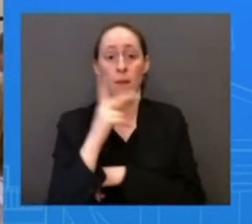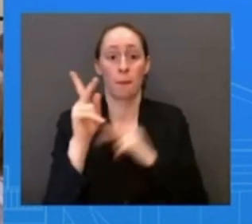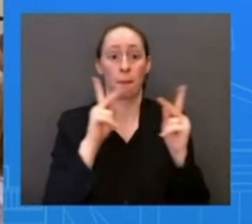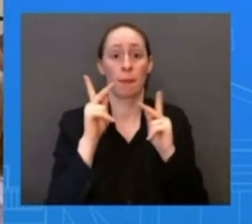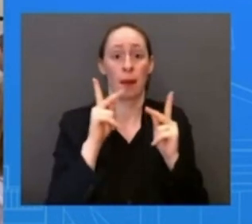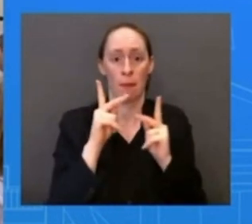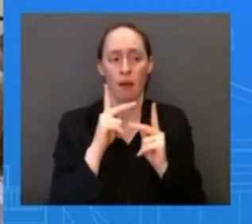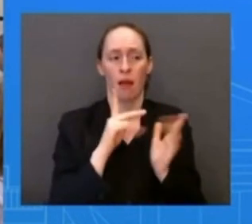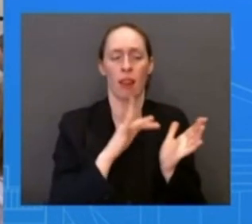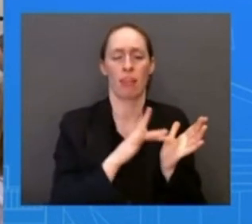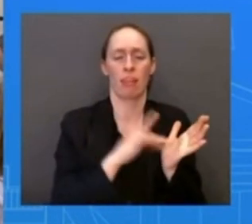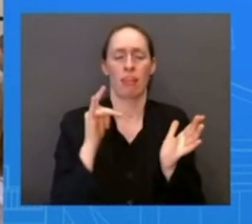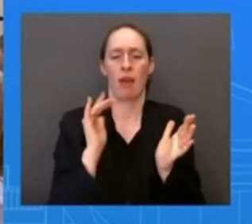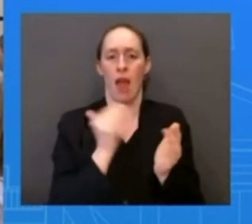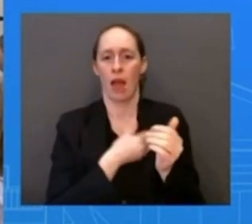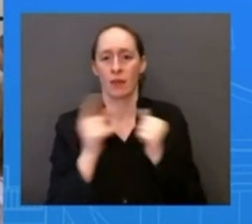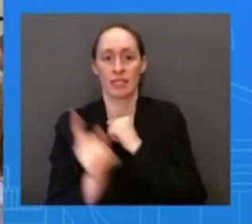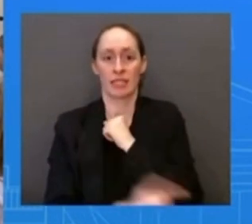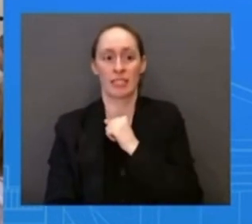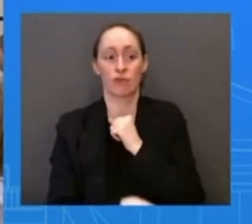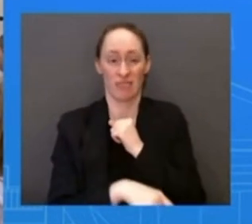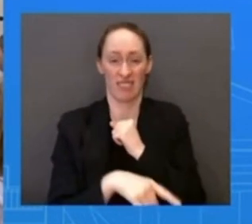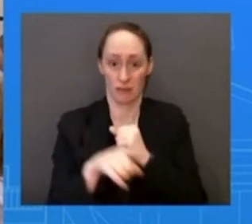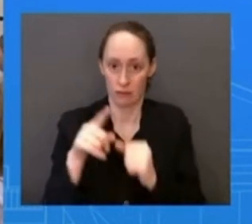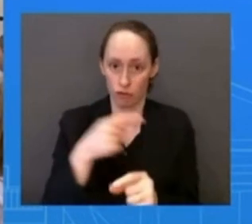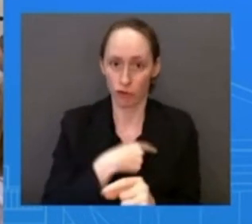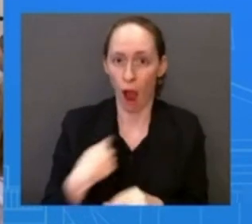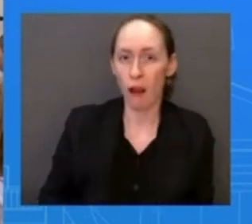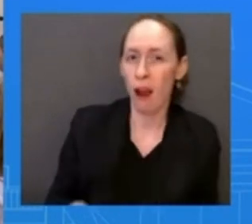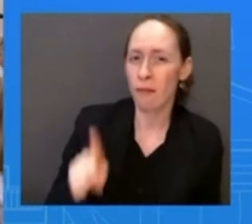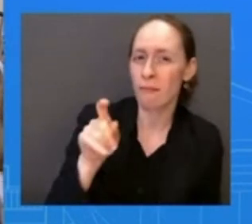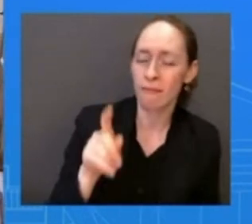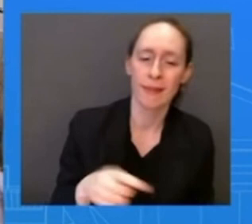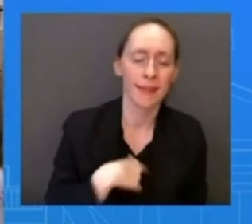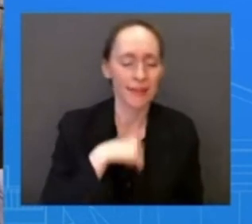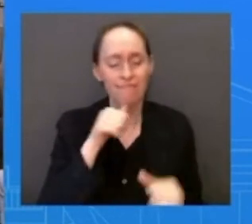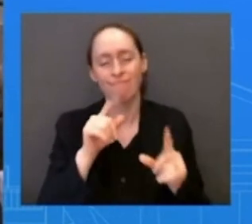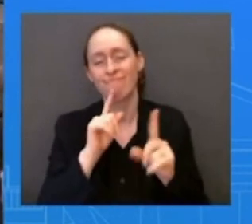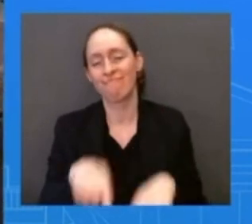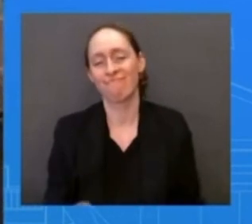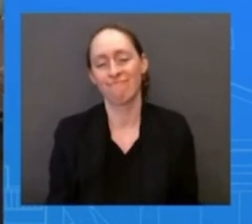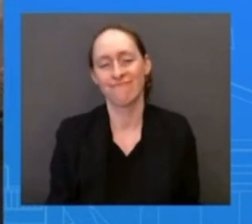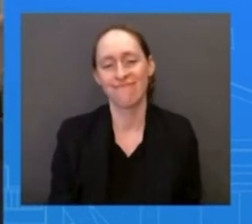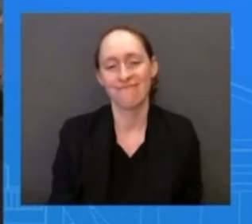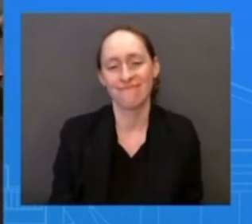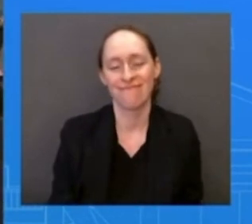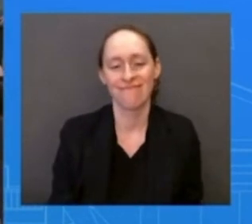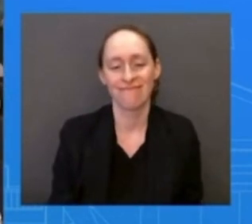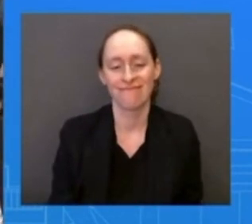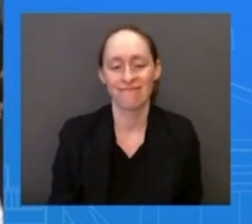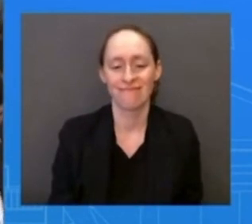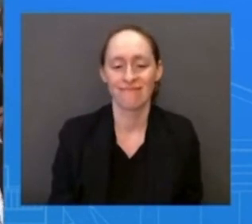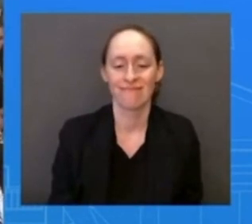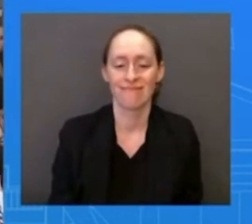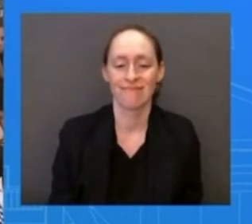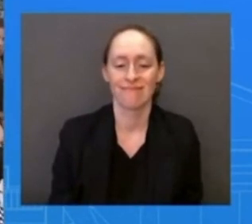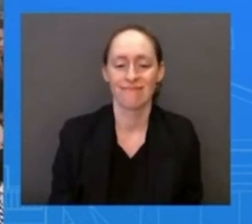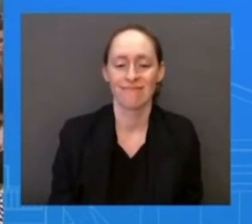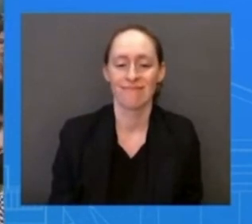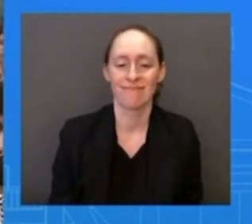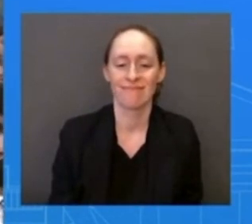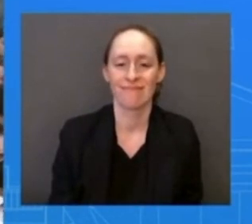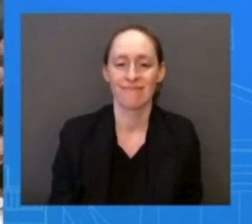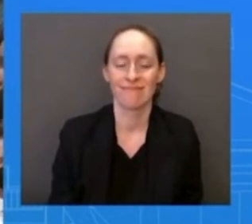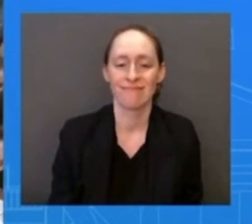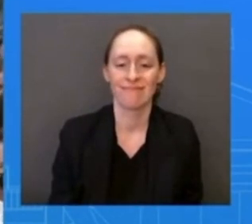pledging to help other countries solve their energy issues. The latest one was with Poland, pledging to build power plants or help them build power plants. How